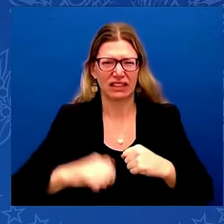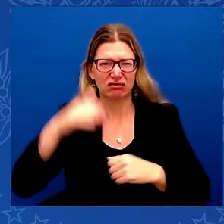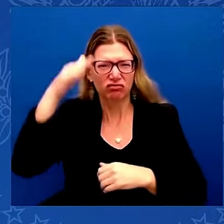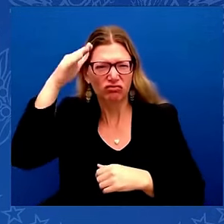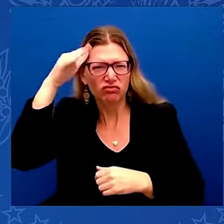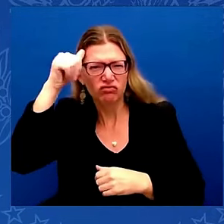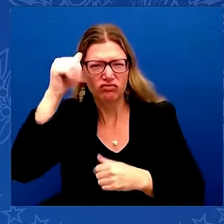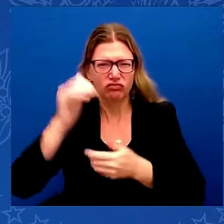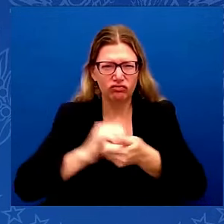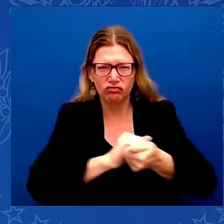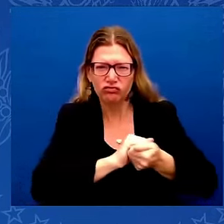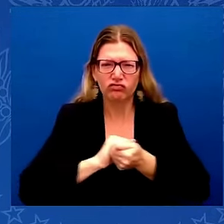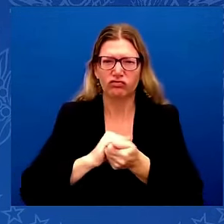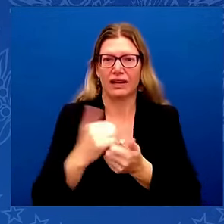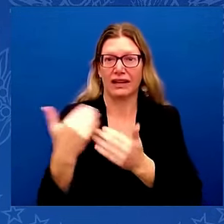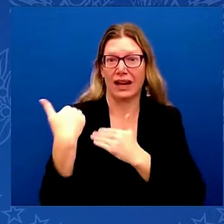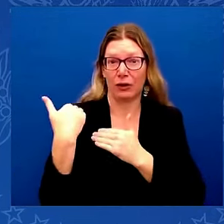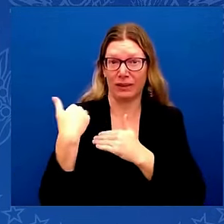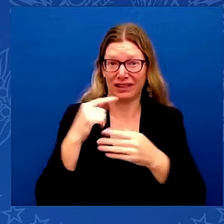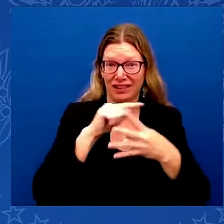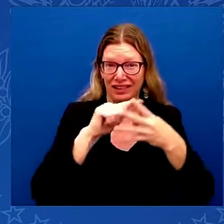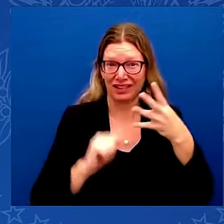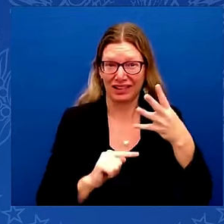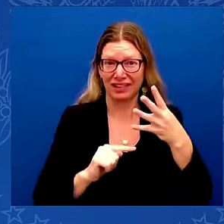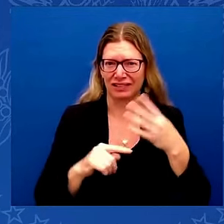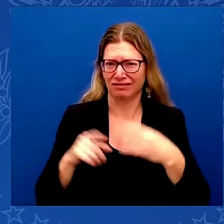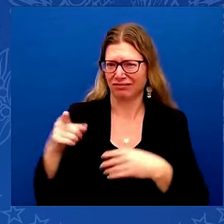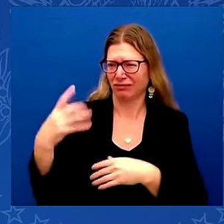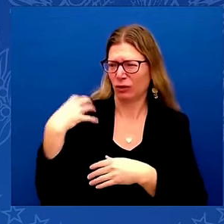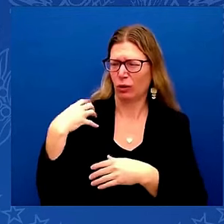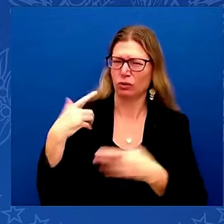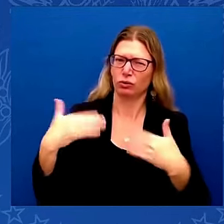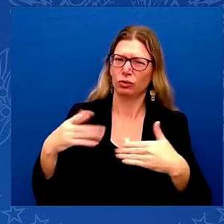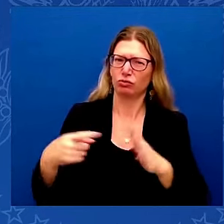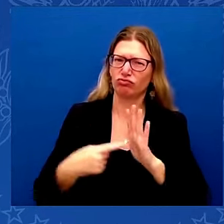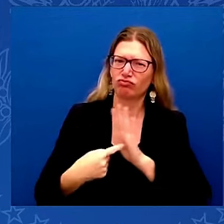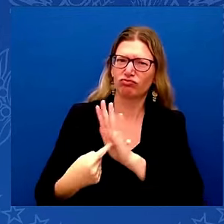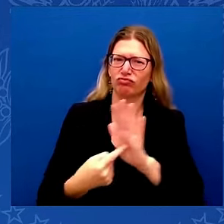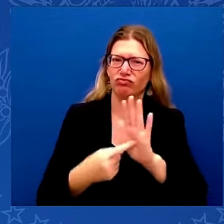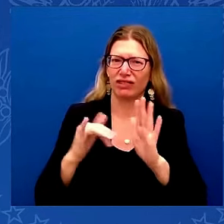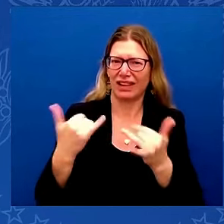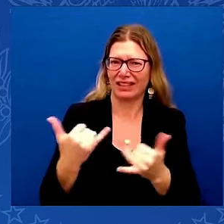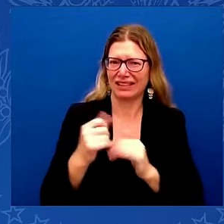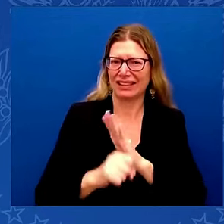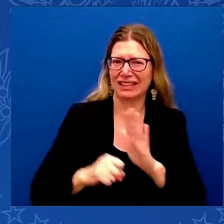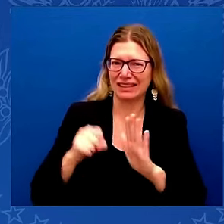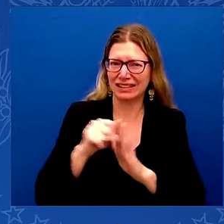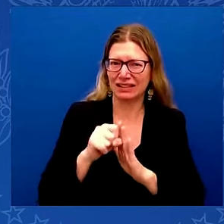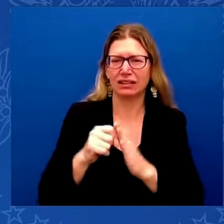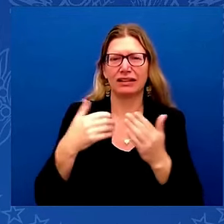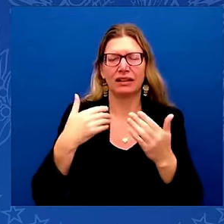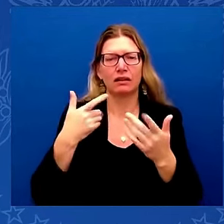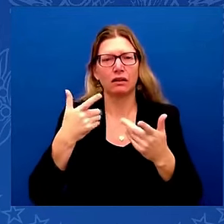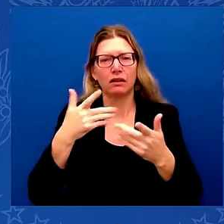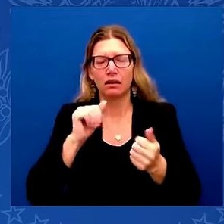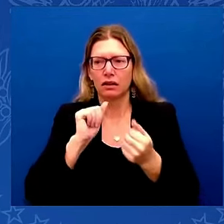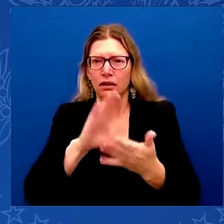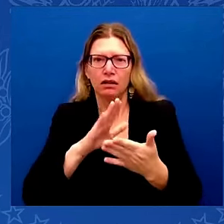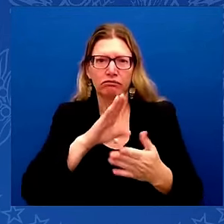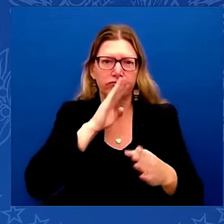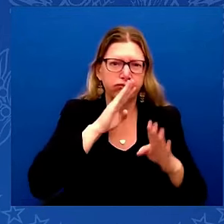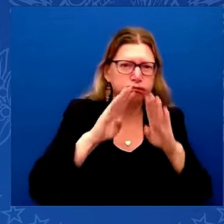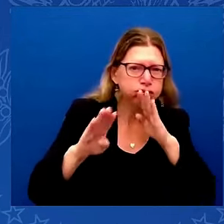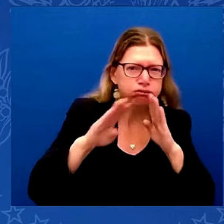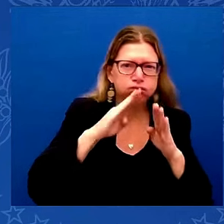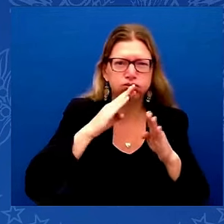Over the course of this season, you faced setbacks, doubts, and uncertainties. Critics counted you out. But you never gave up.